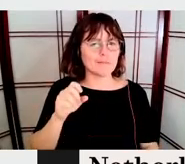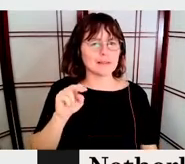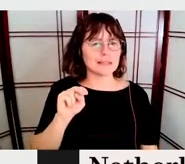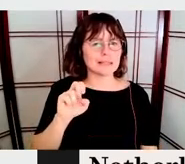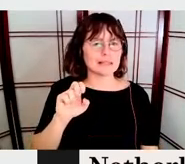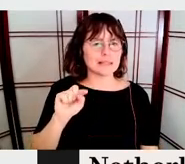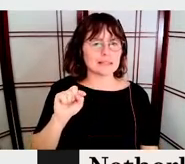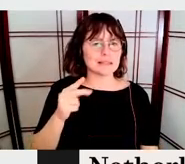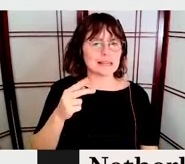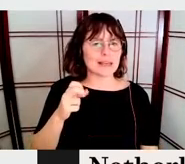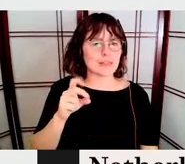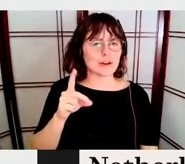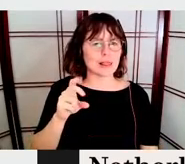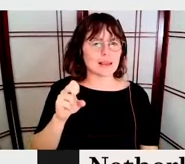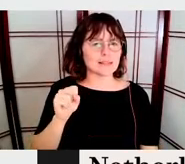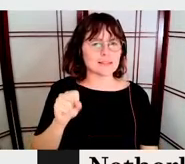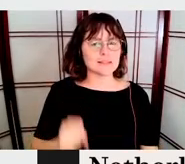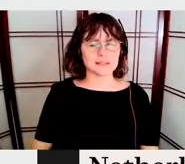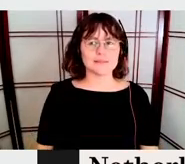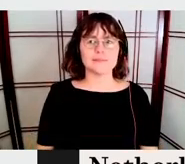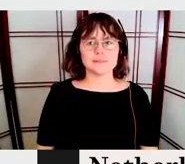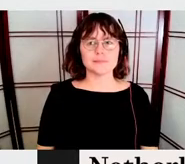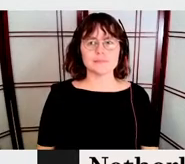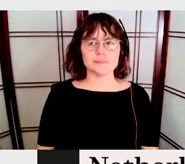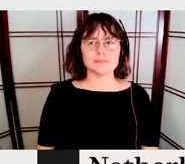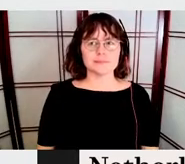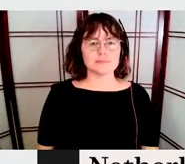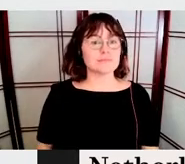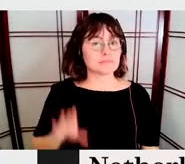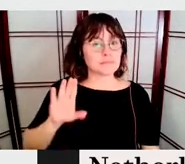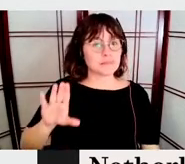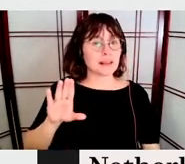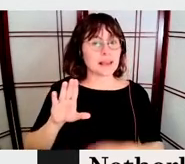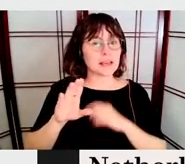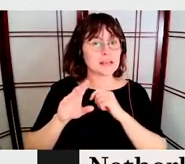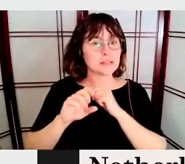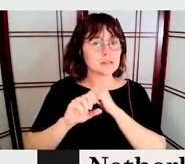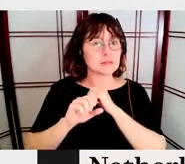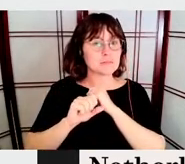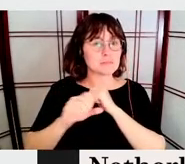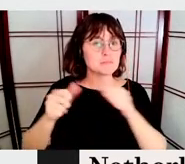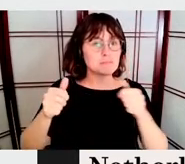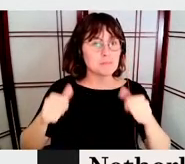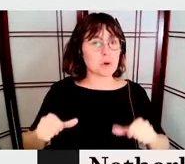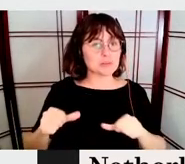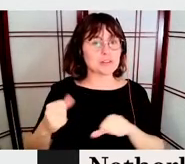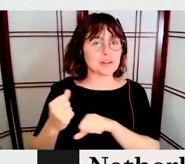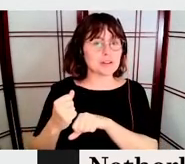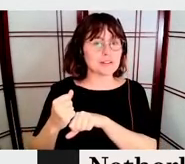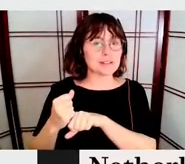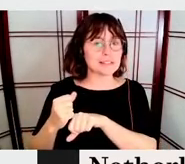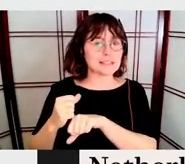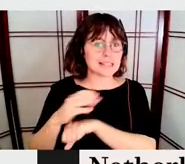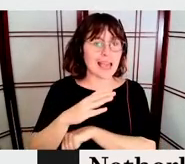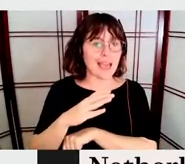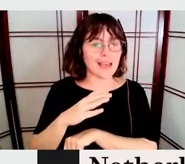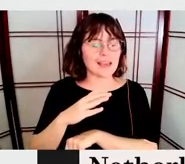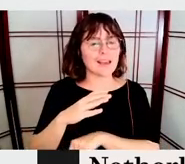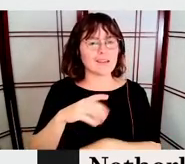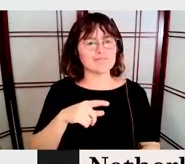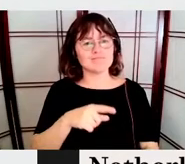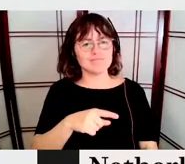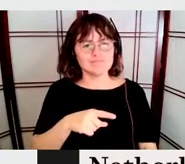this, uh, poster. And, uh, that he, he talks, what we were saying before, that